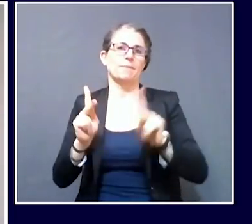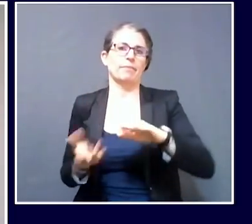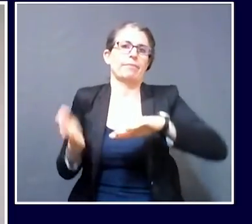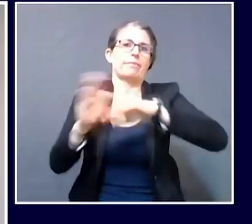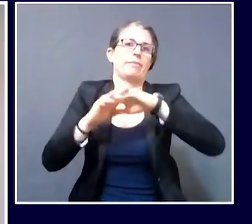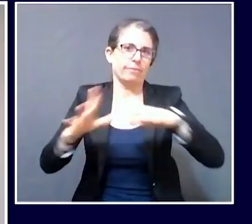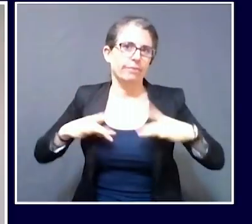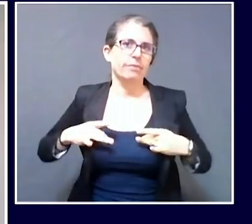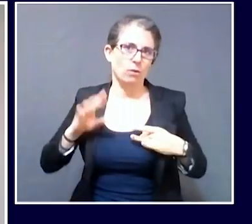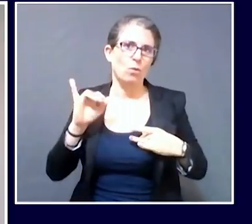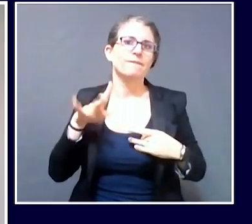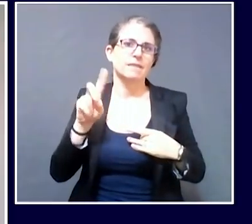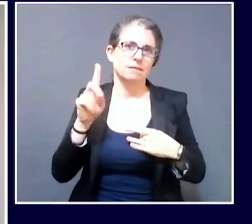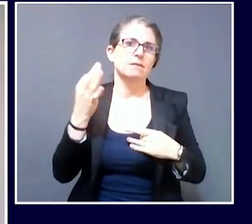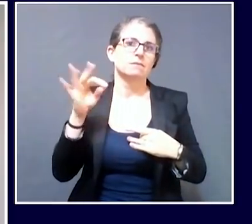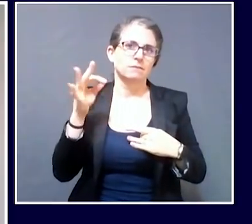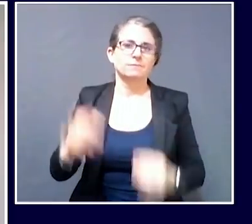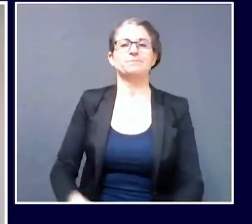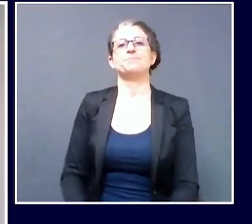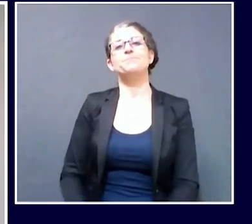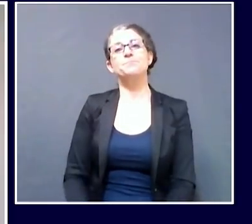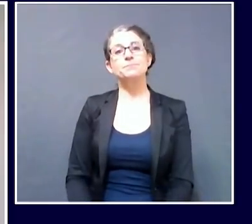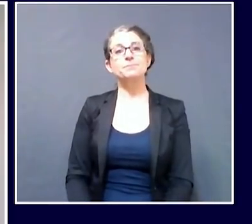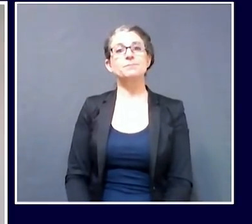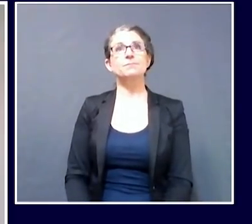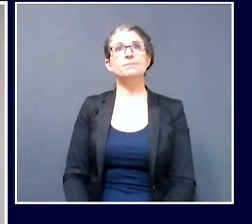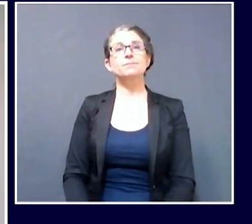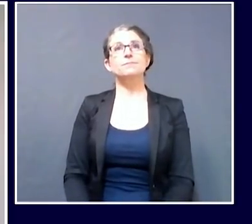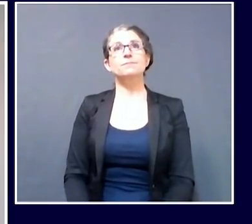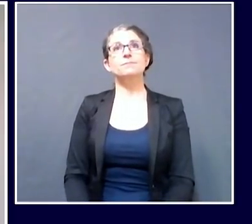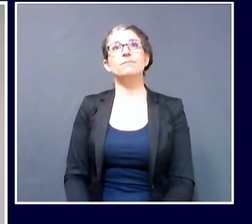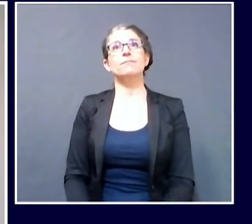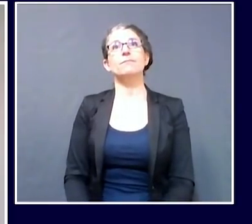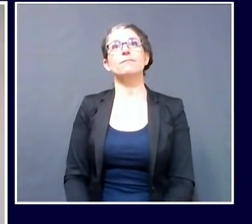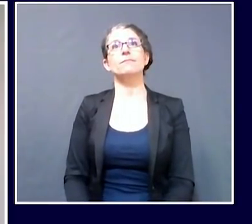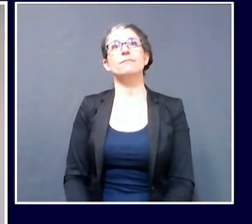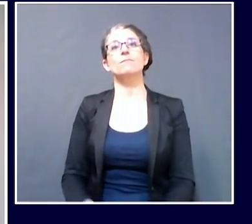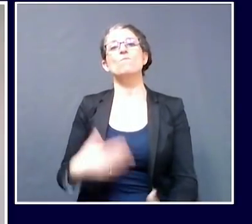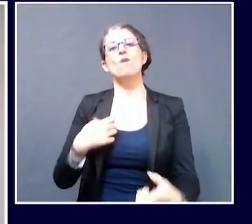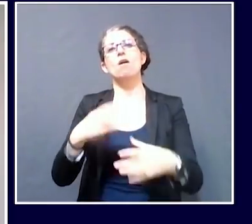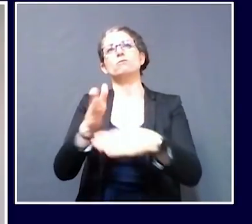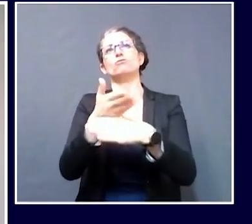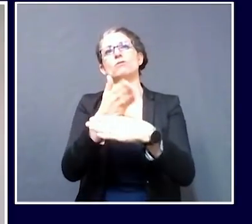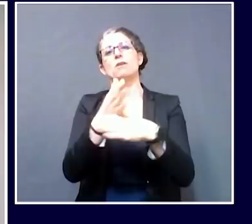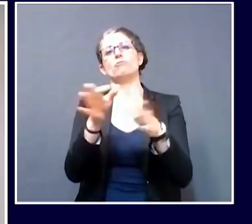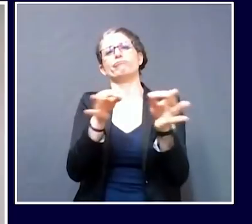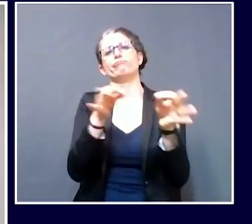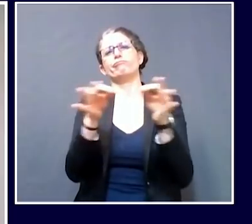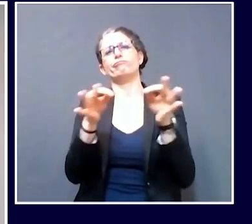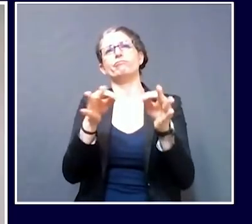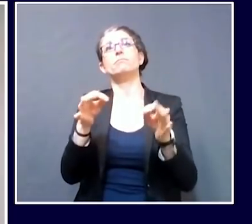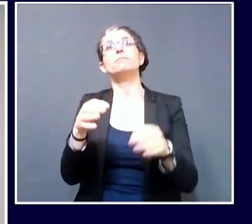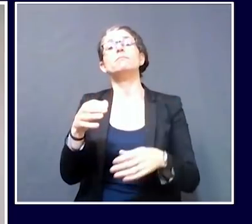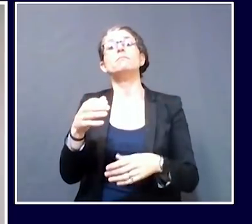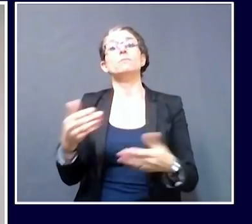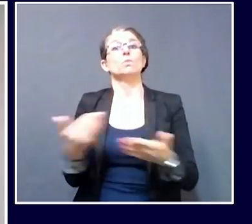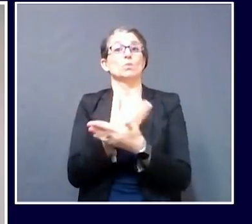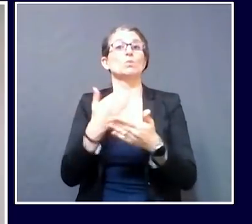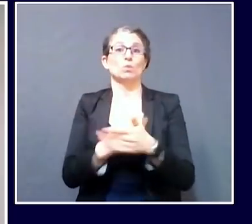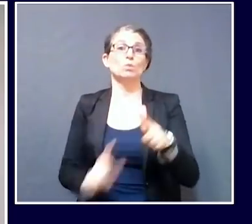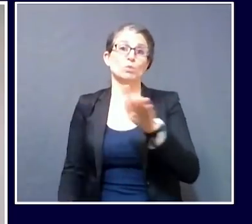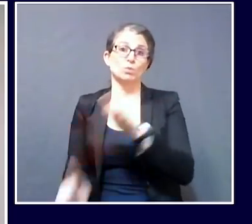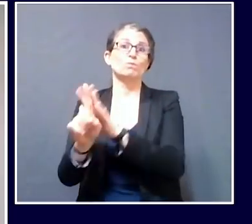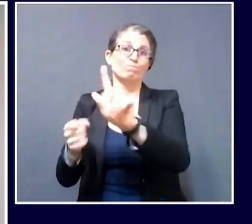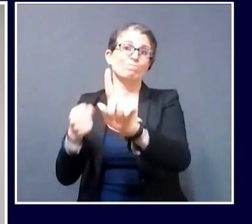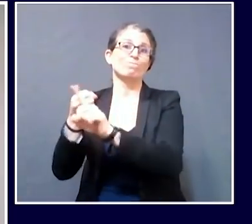I'd like to take a moment now to provide updates on some of the outbreaks, new as well as existing, that Maine CDC